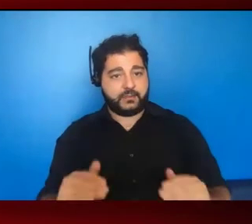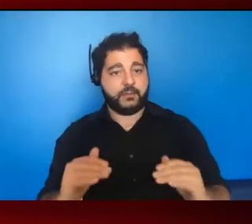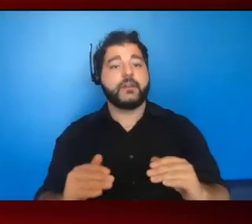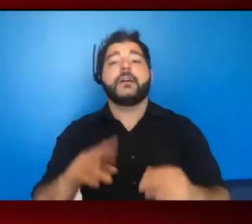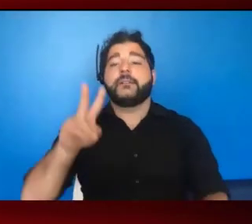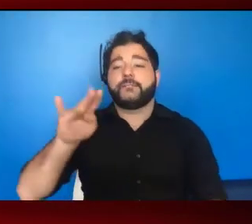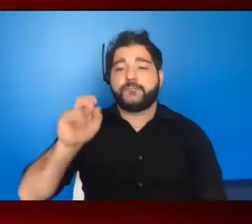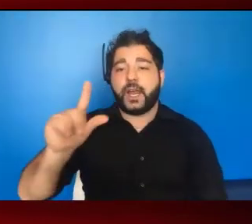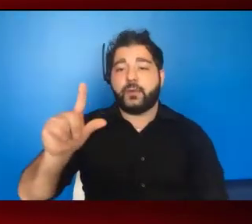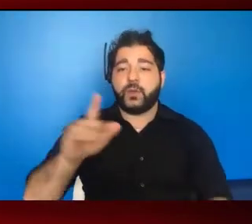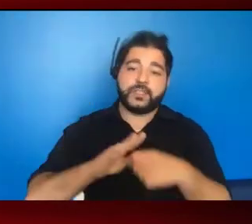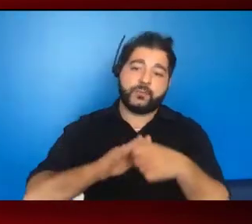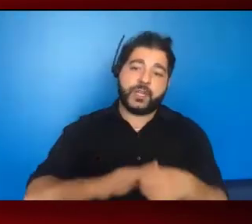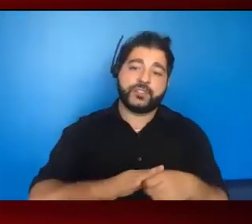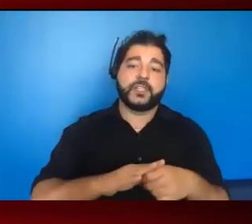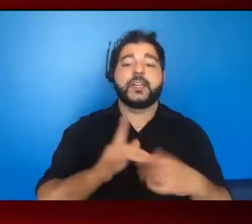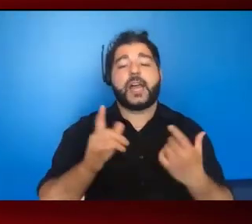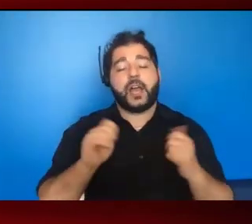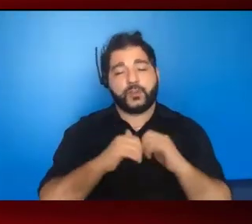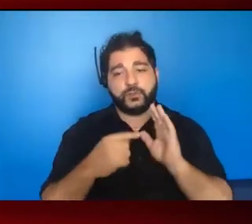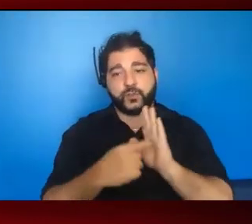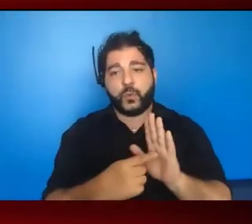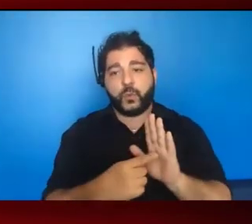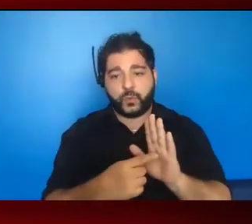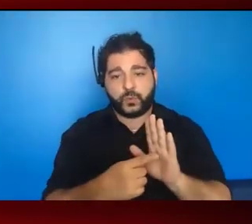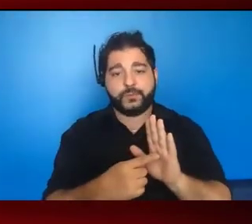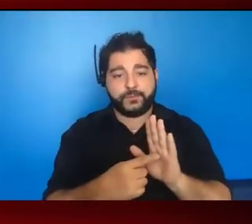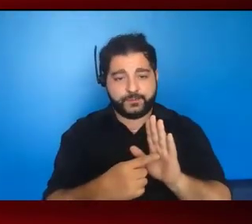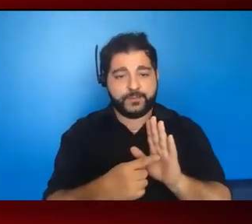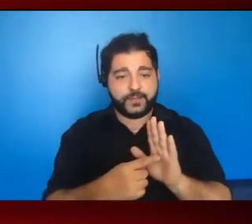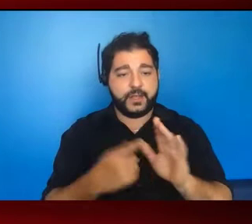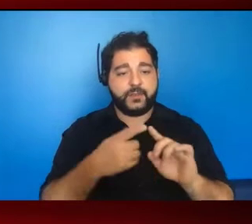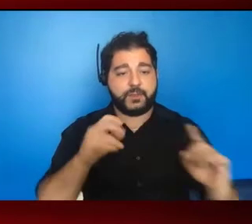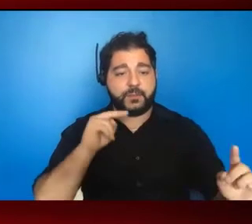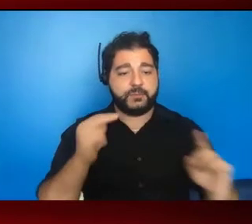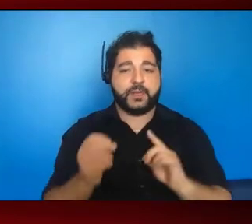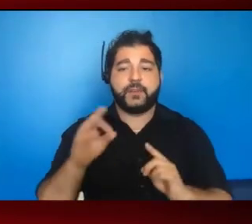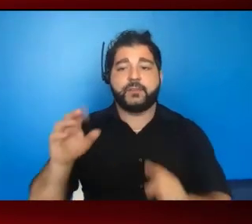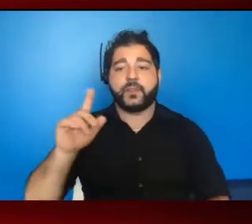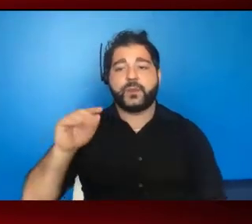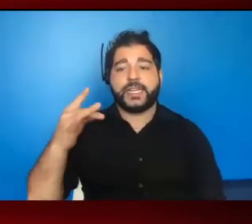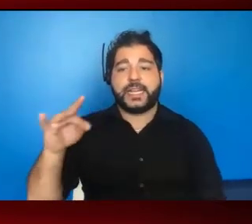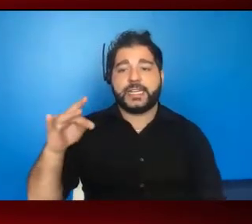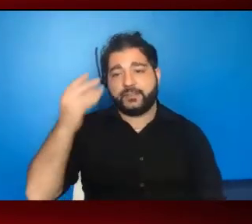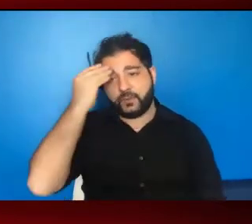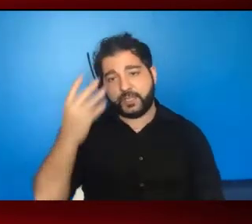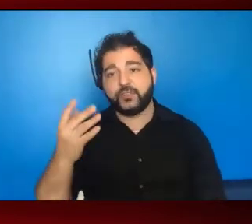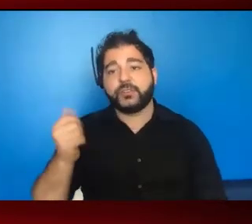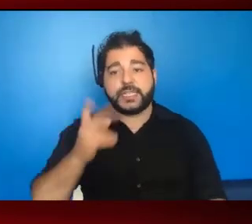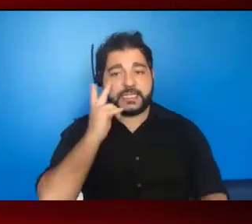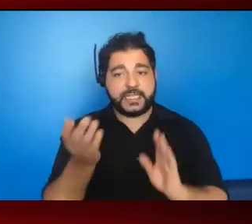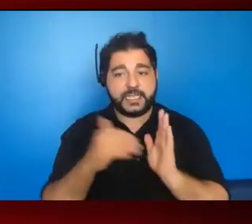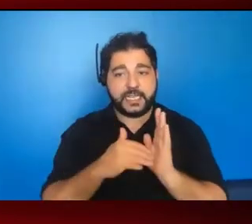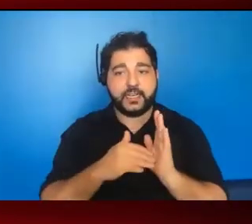suppression, this is another way of sort of looking at this from the perspective of the 2018 data. You can see, again,